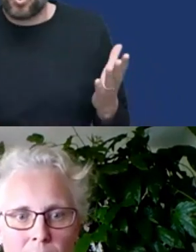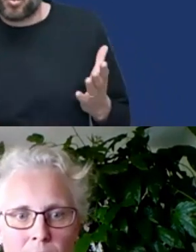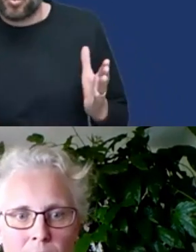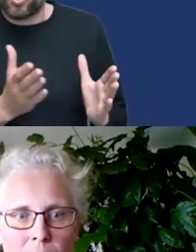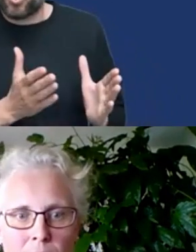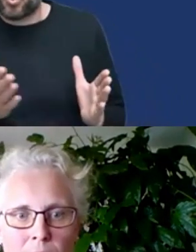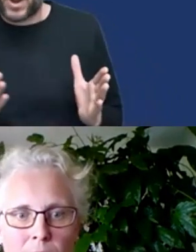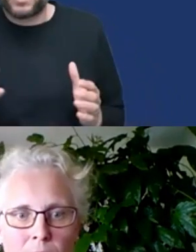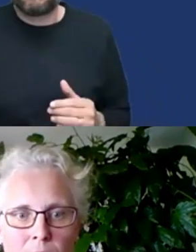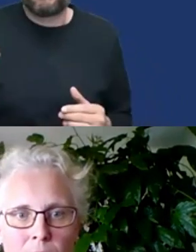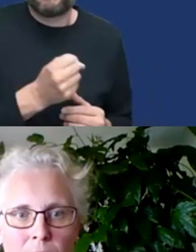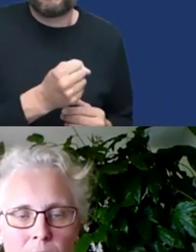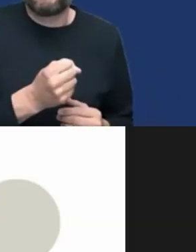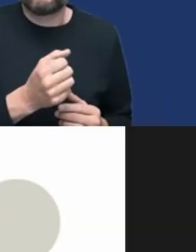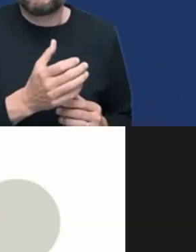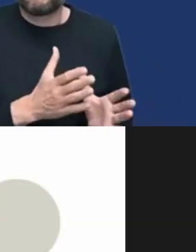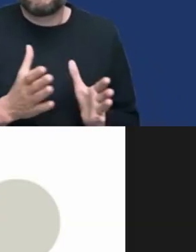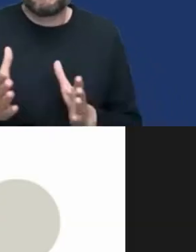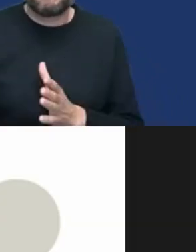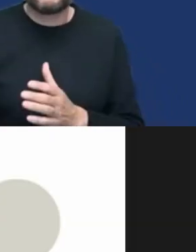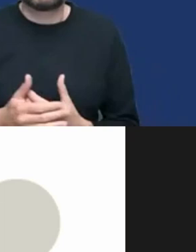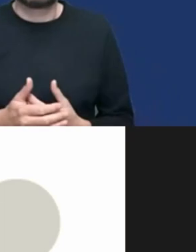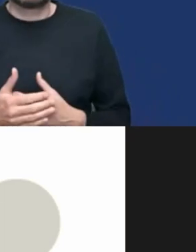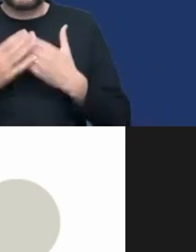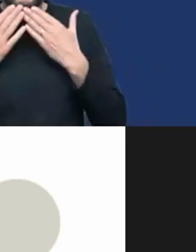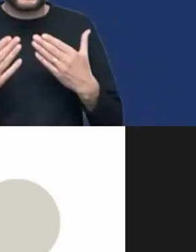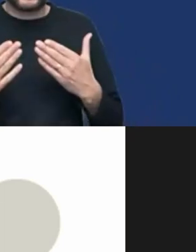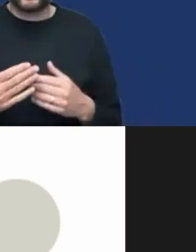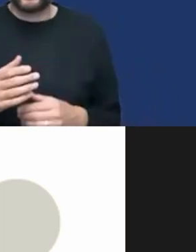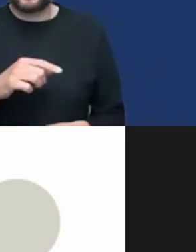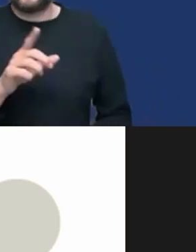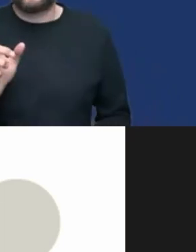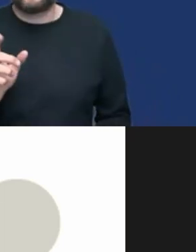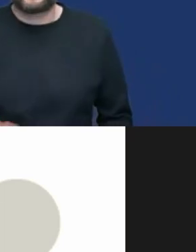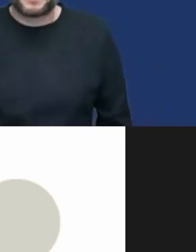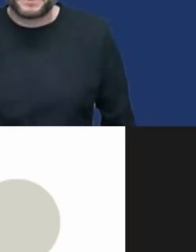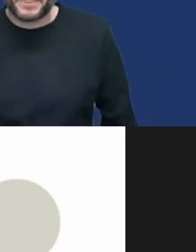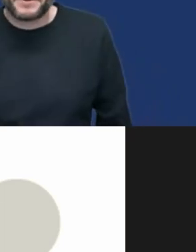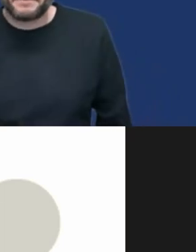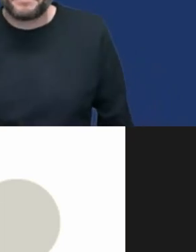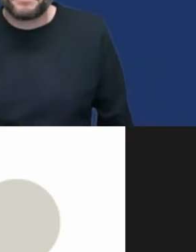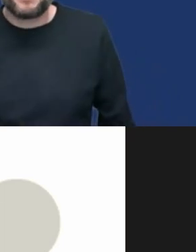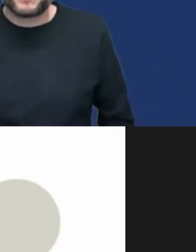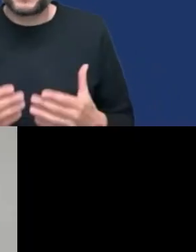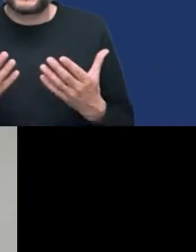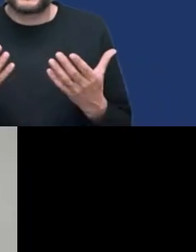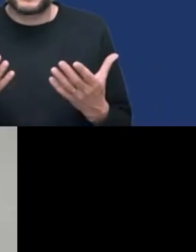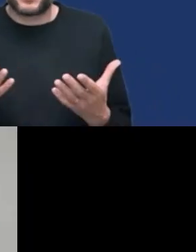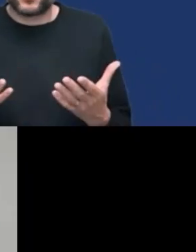to all of you who take part in this session. We are now approaching